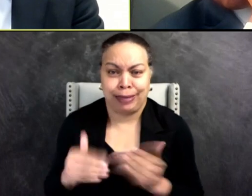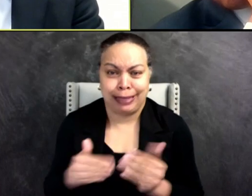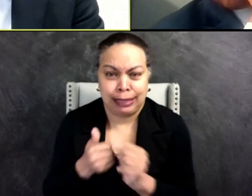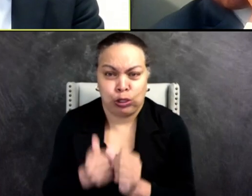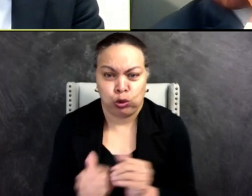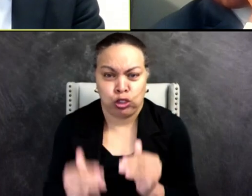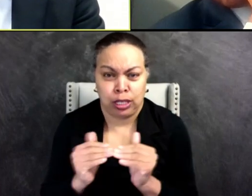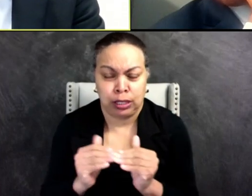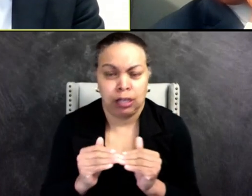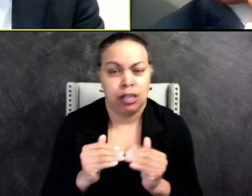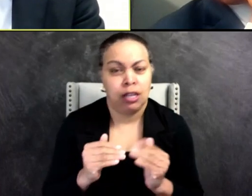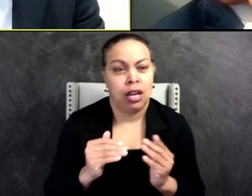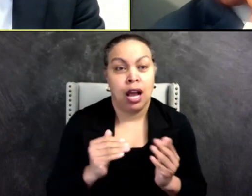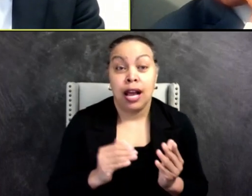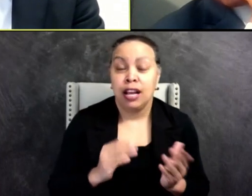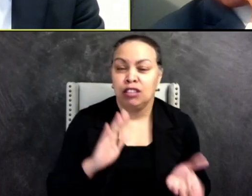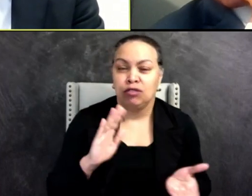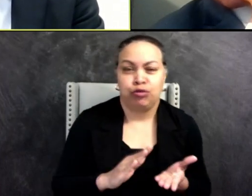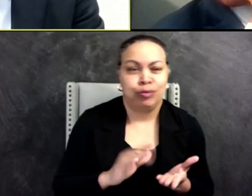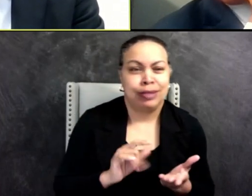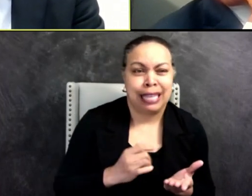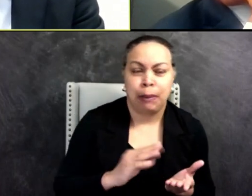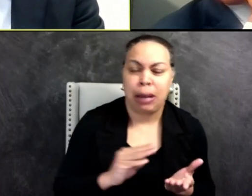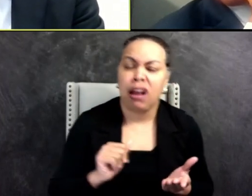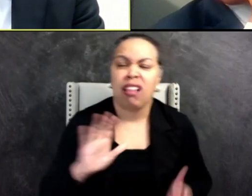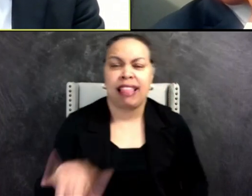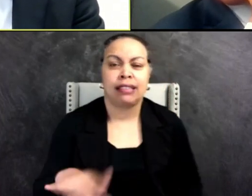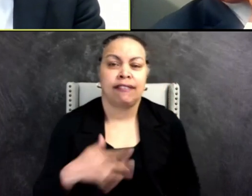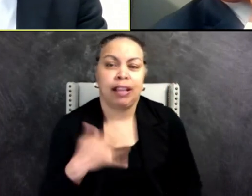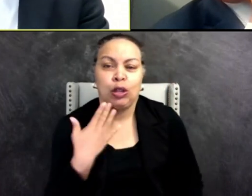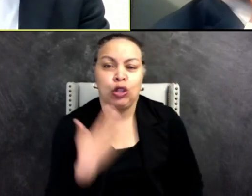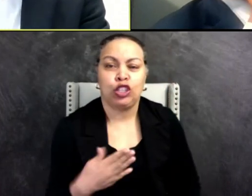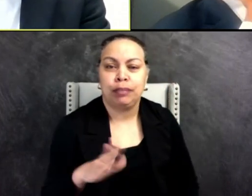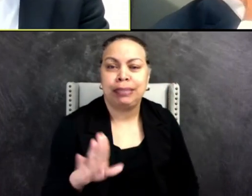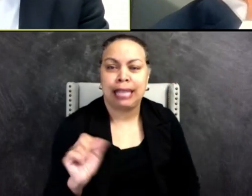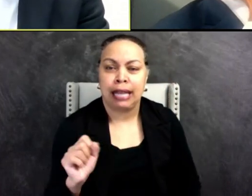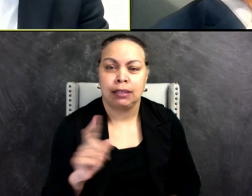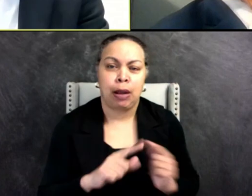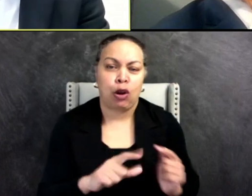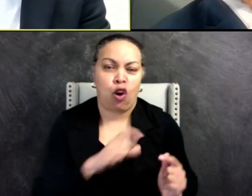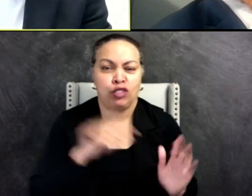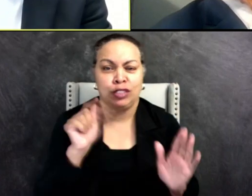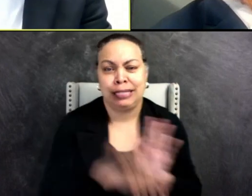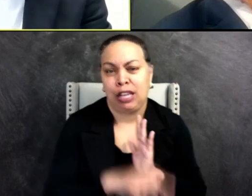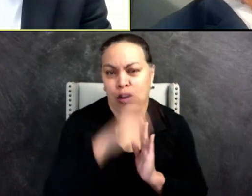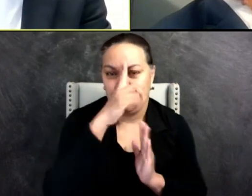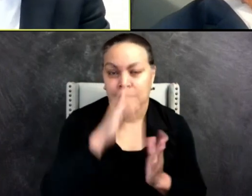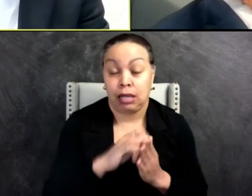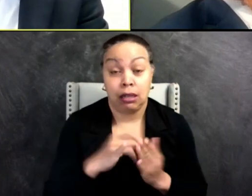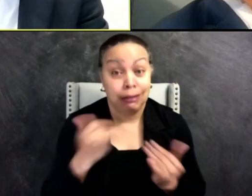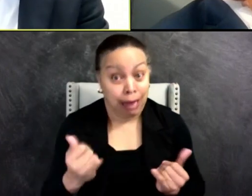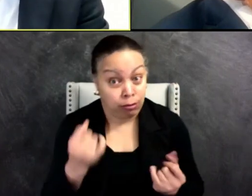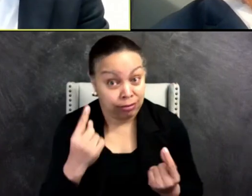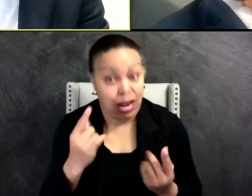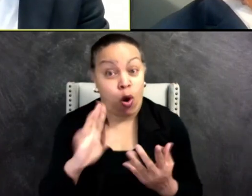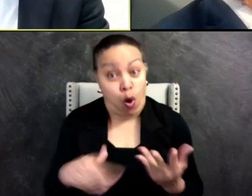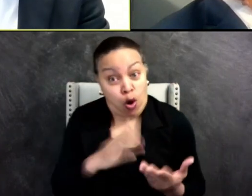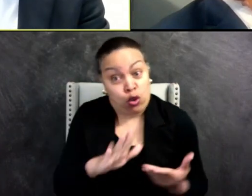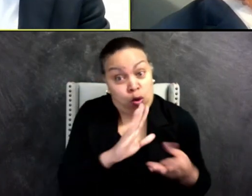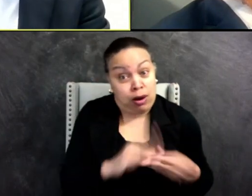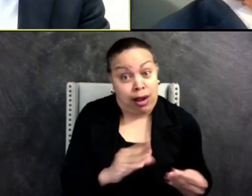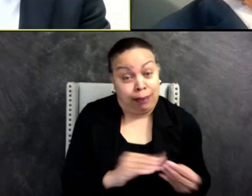reduction, and other feel good BS that is getting officers killed. Now you have to juxtapose all of this stuff you were saying